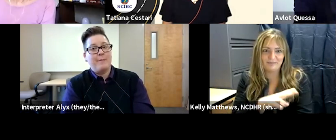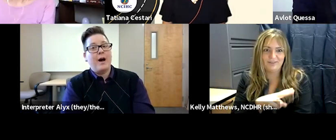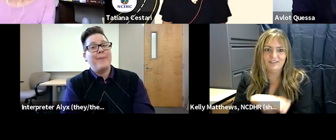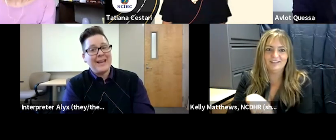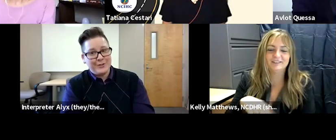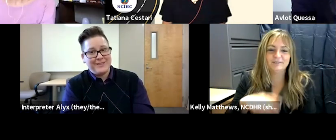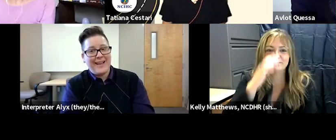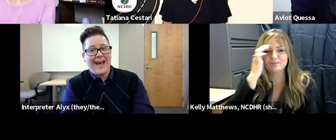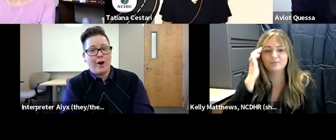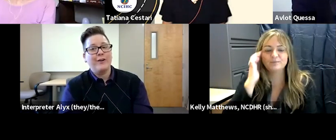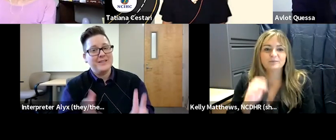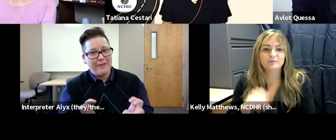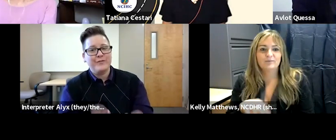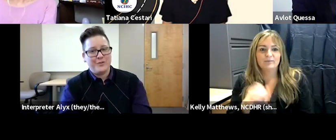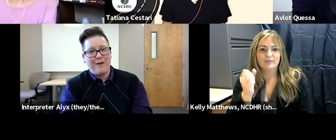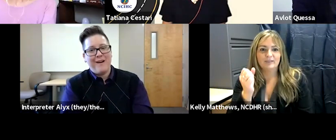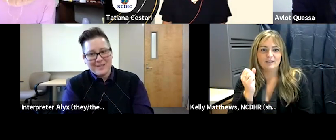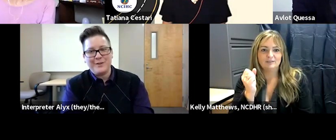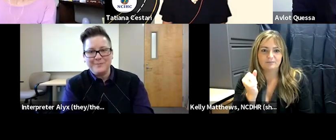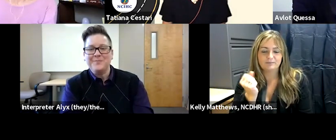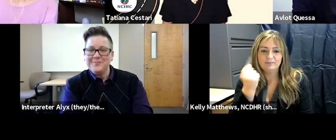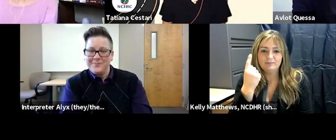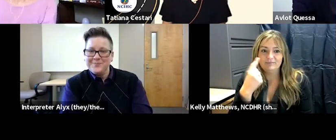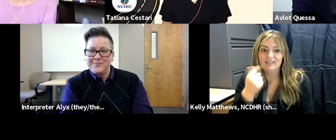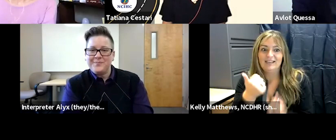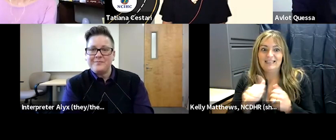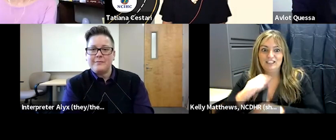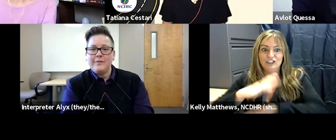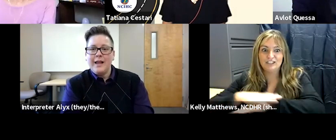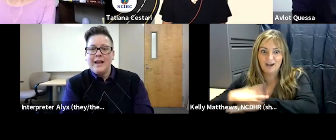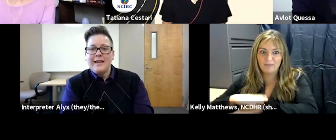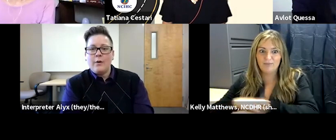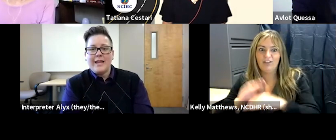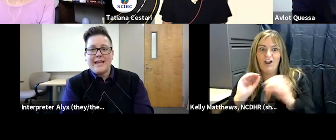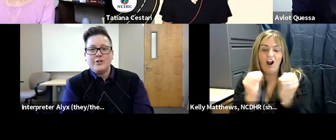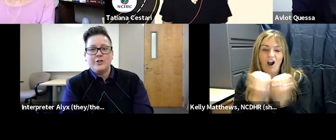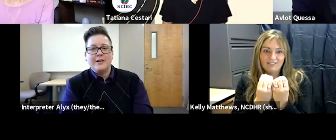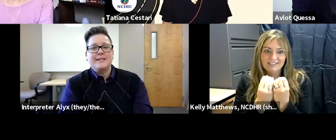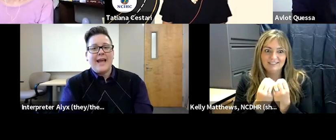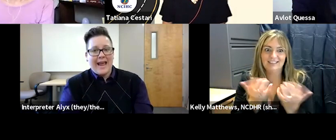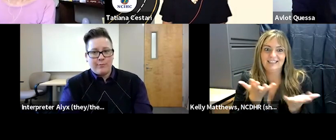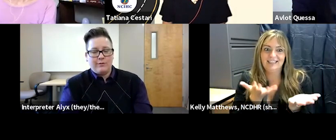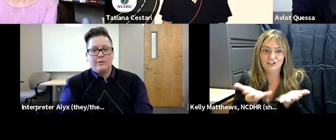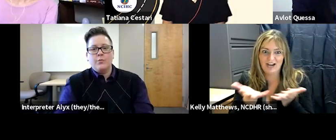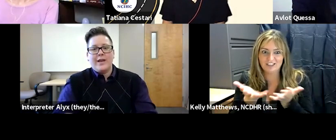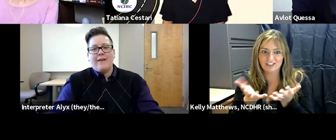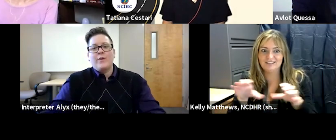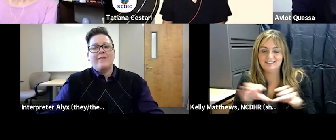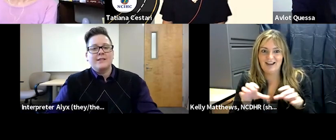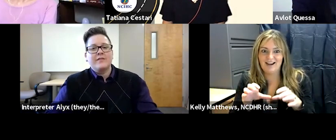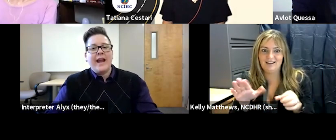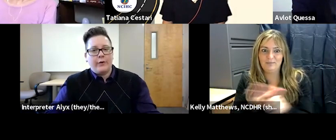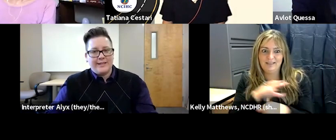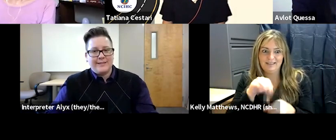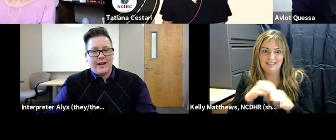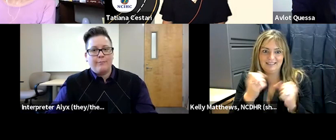them to become a patient at our deaf strong hospital now each table we have